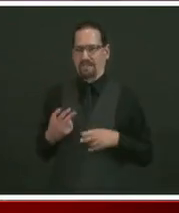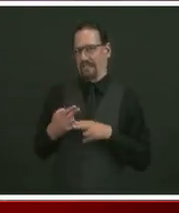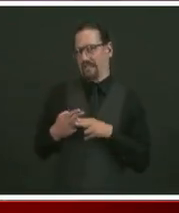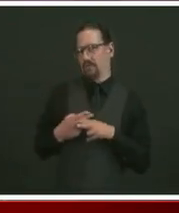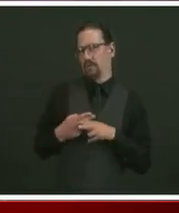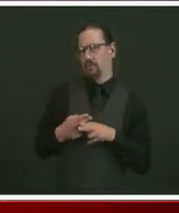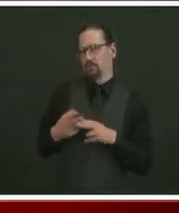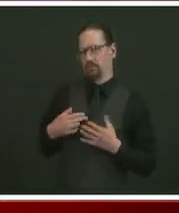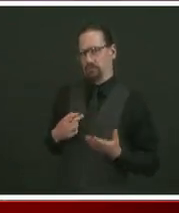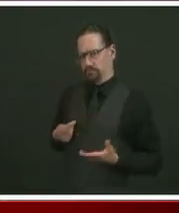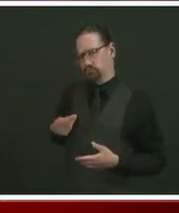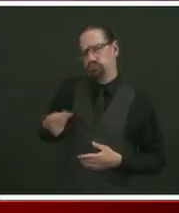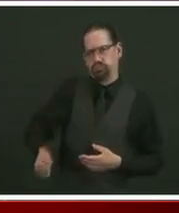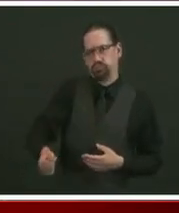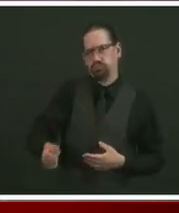So that's what I have for you today. Today,